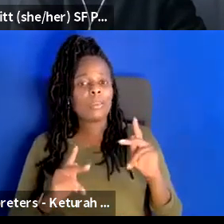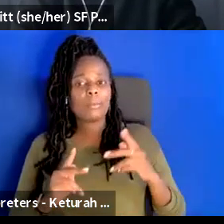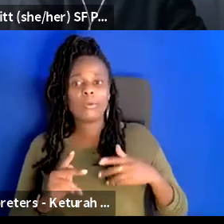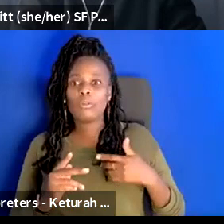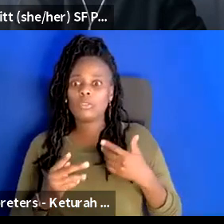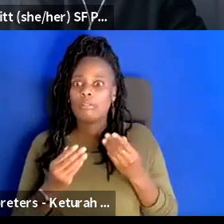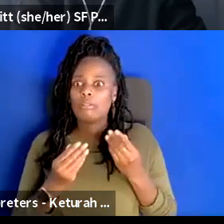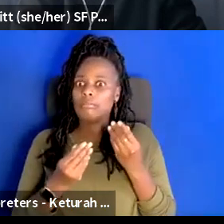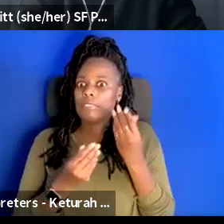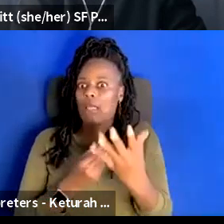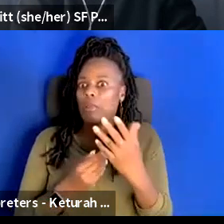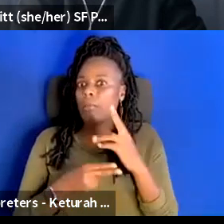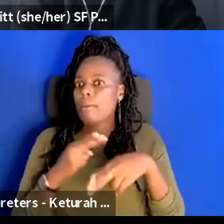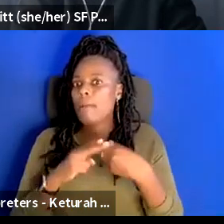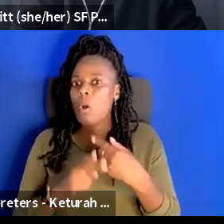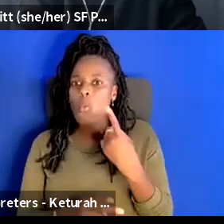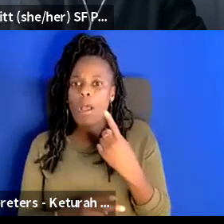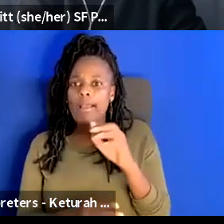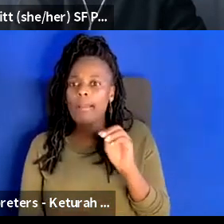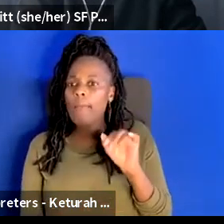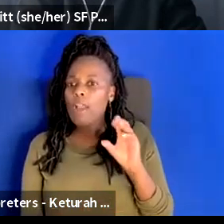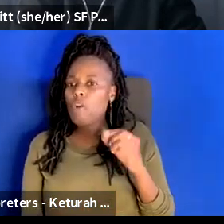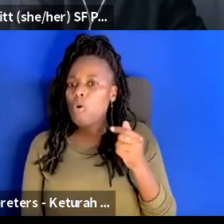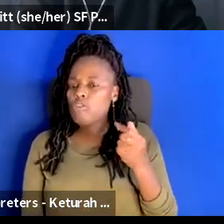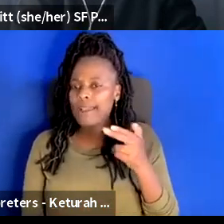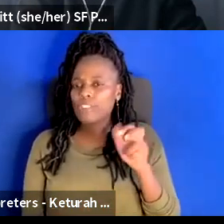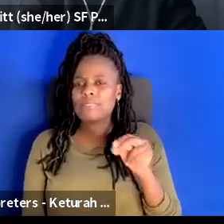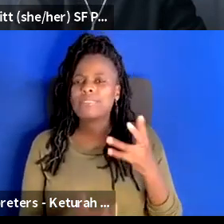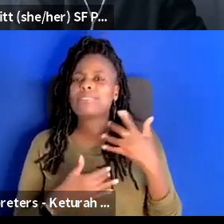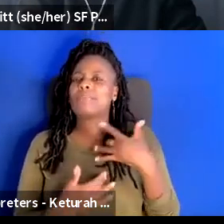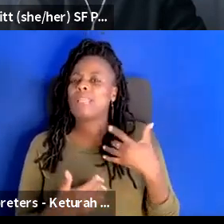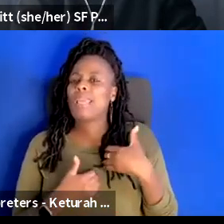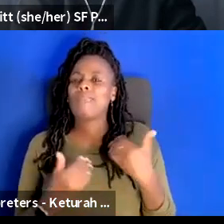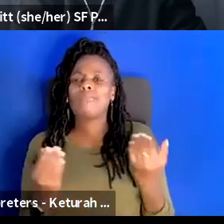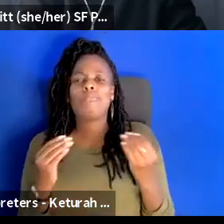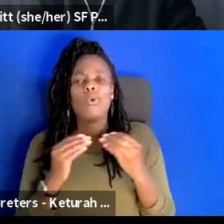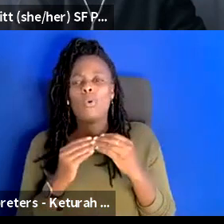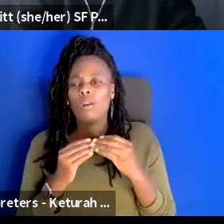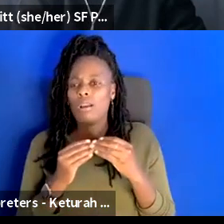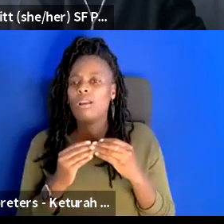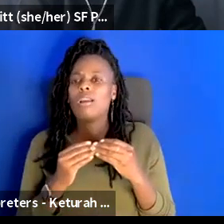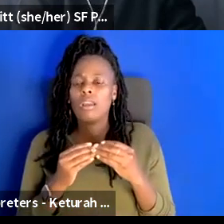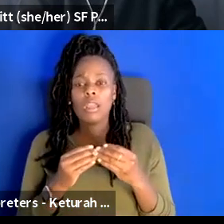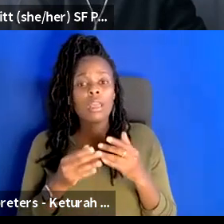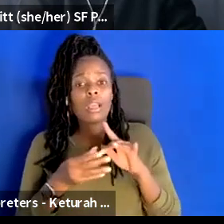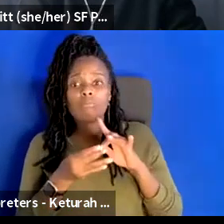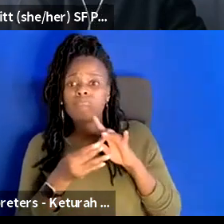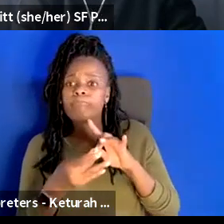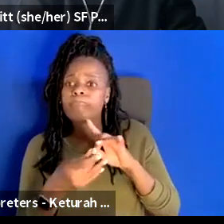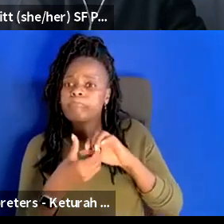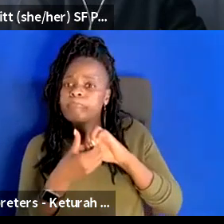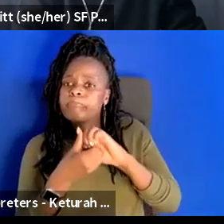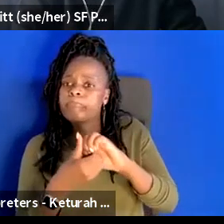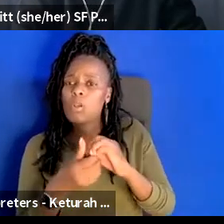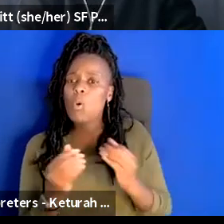microaggression they've experienced that they likely have others bubbling under the water that they're going to be and as that relationship grows they're going to start